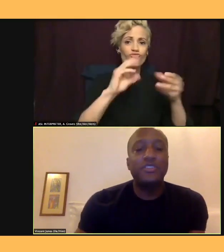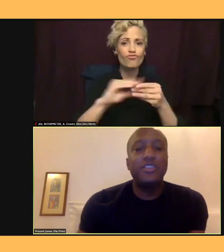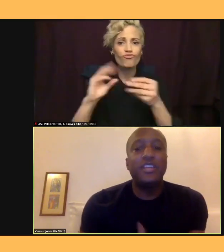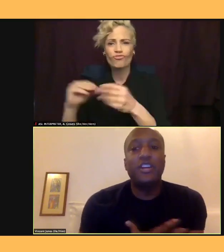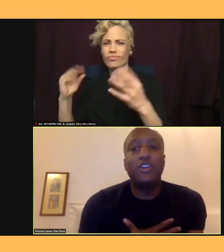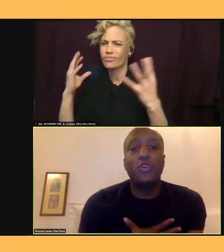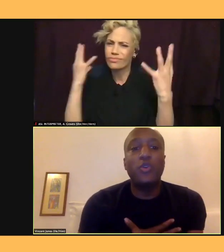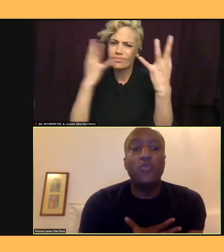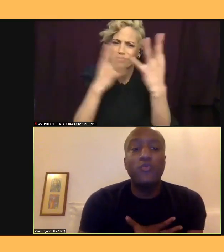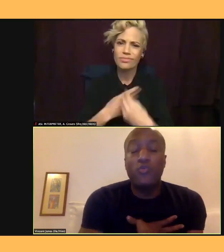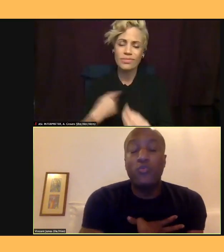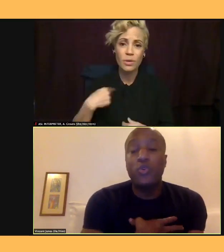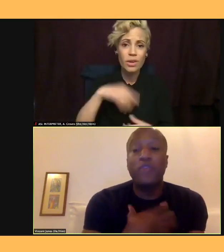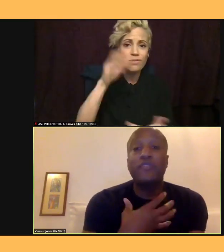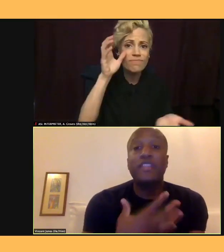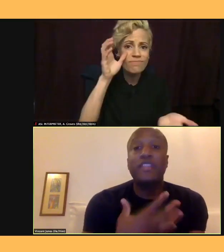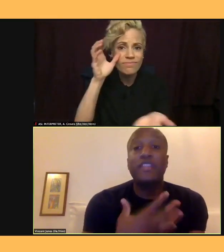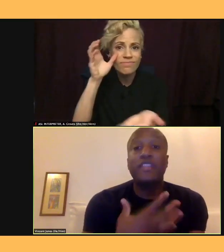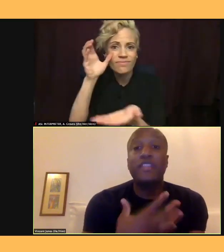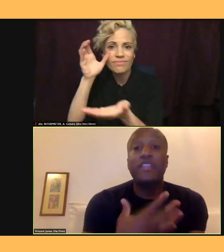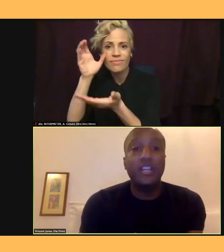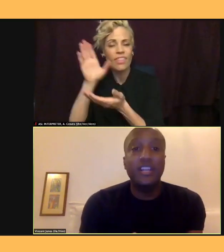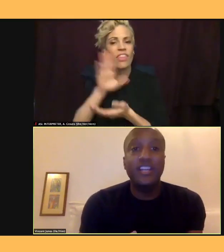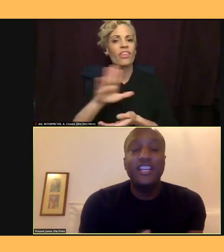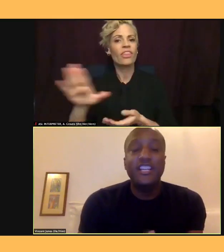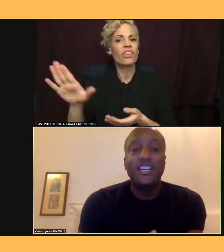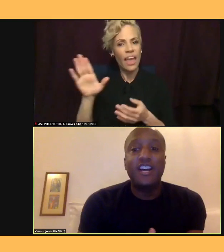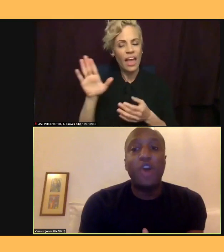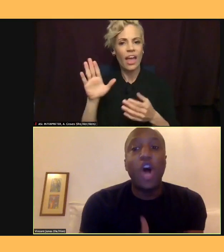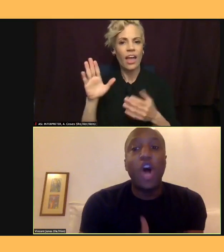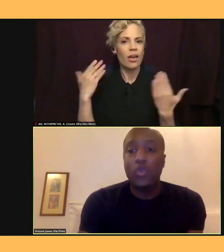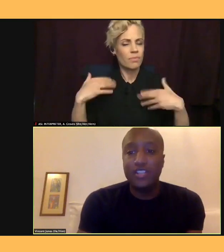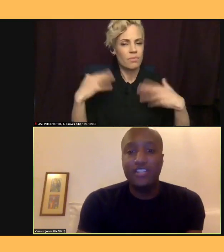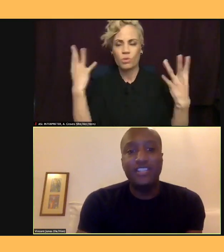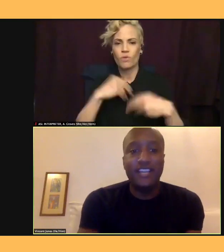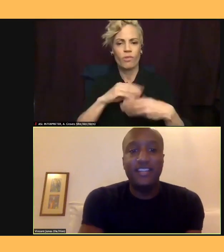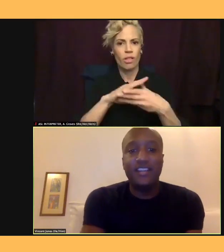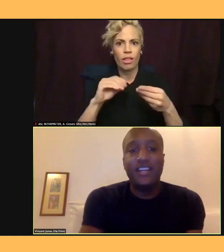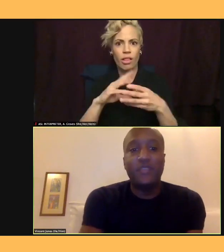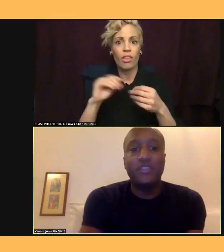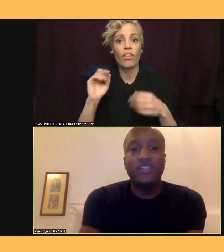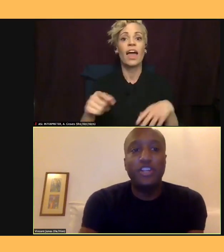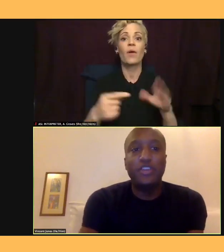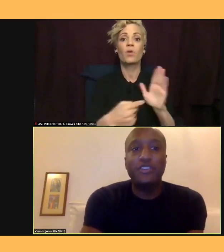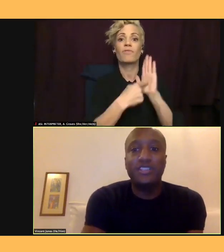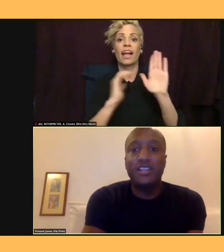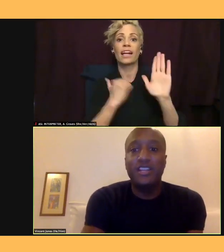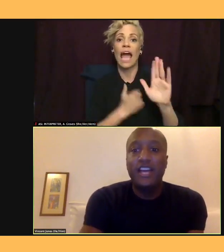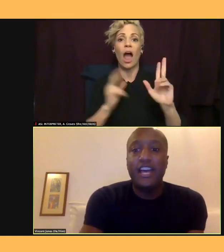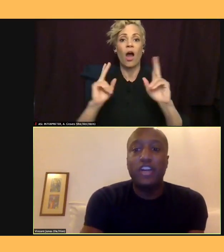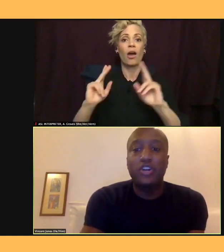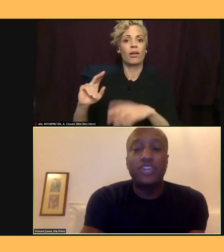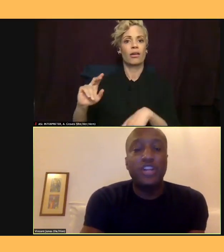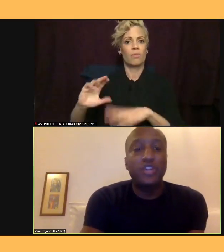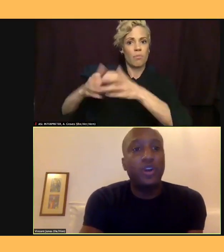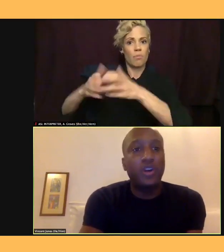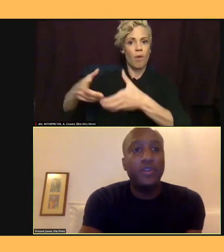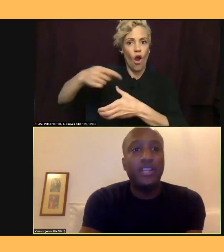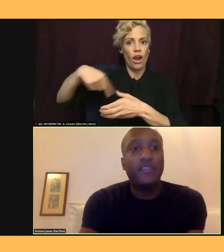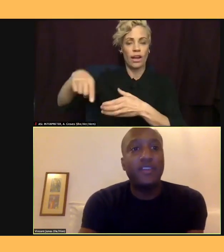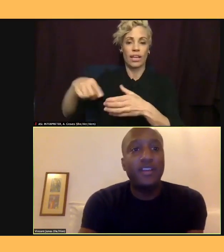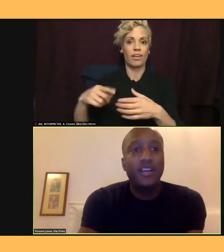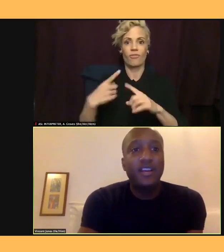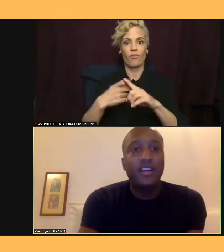reflect our party all across the state. And I want to say, you know, this echo Sean Dugar when he gave a